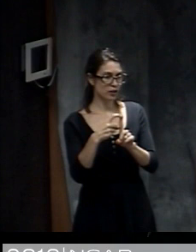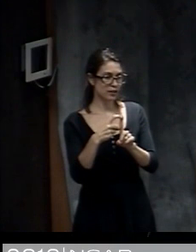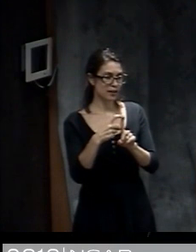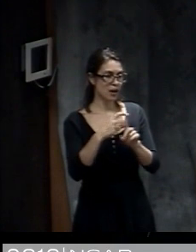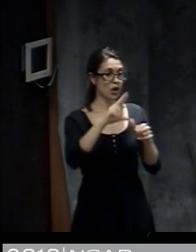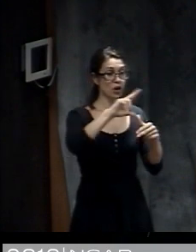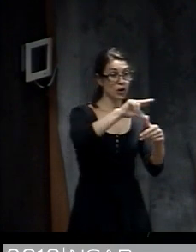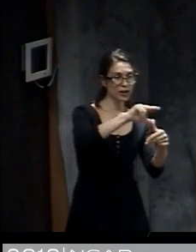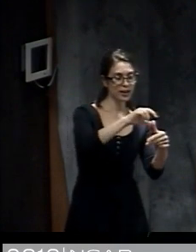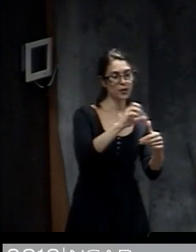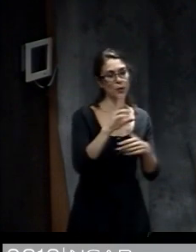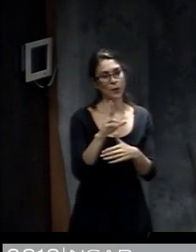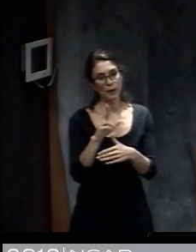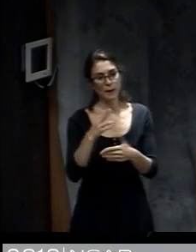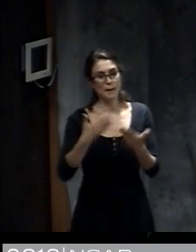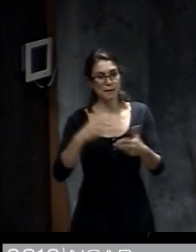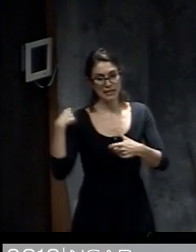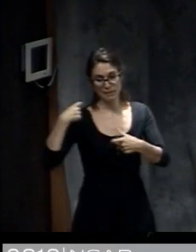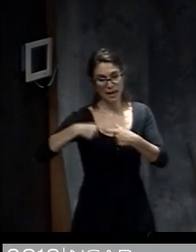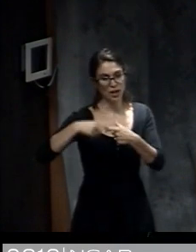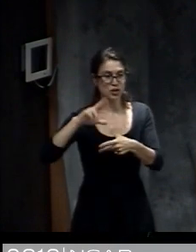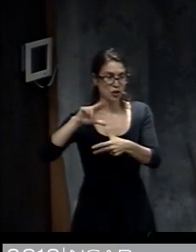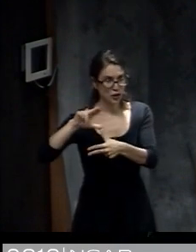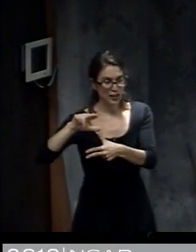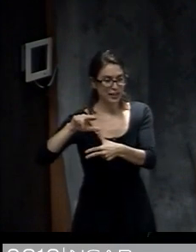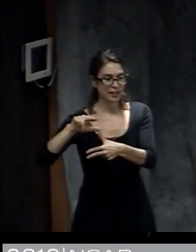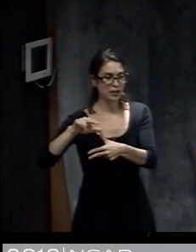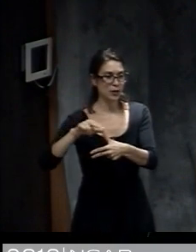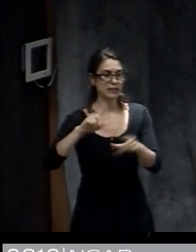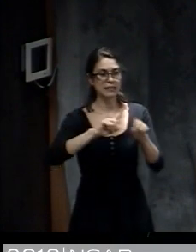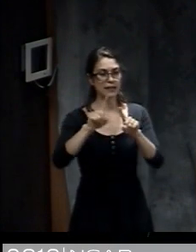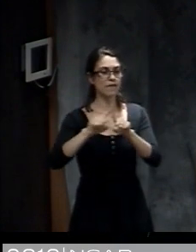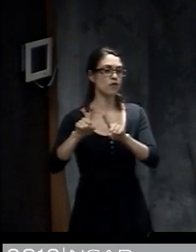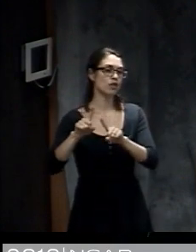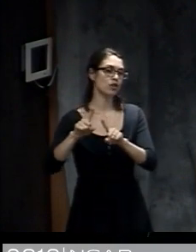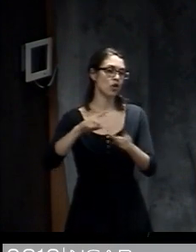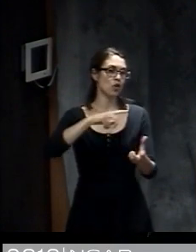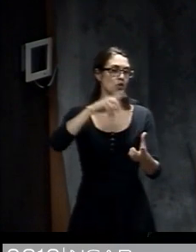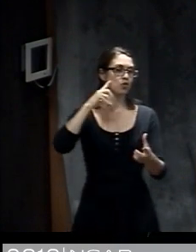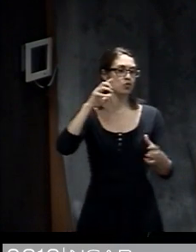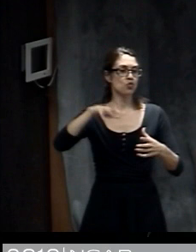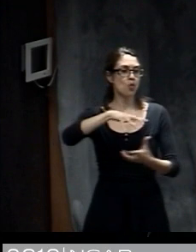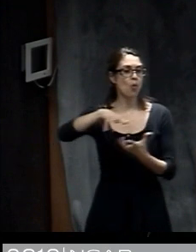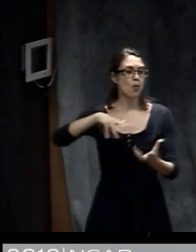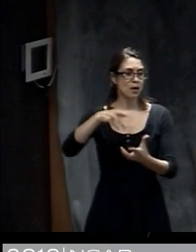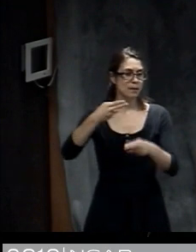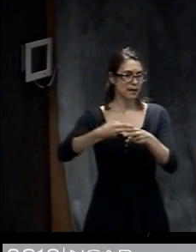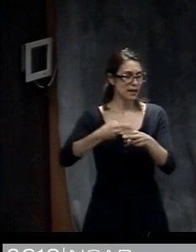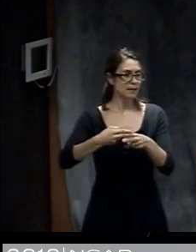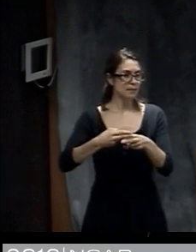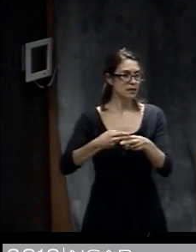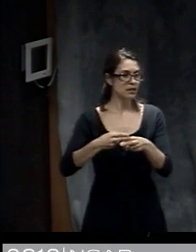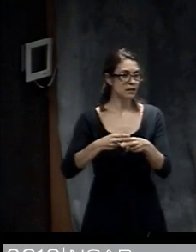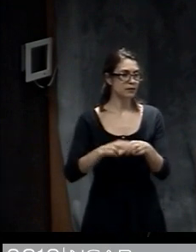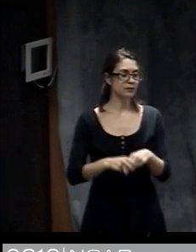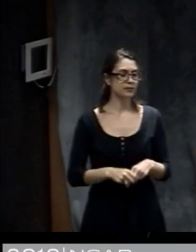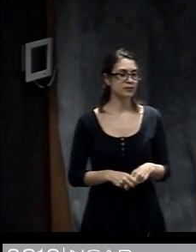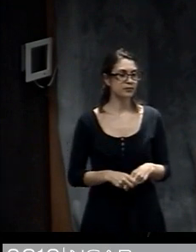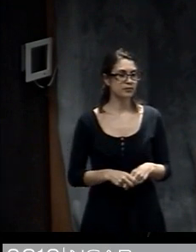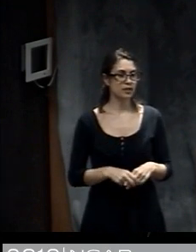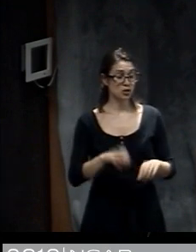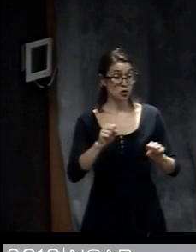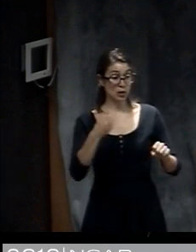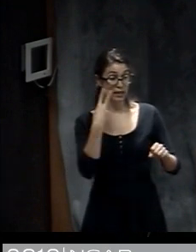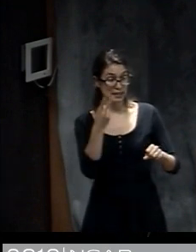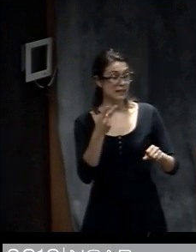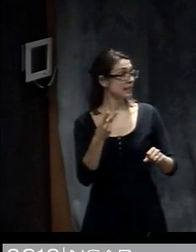word hurricane in Spanish as well as the hurricane storm names and certain places that are affected. So you can see in this graphic kind of the ebb and flow